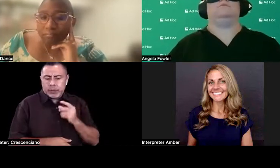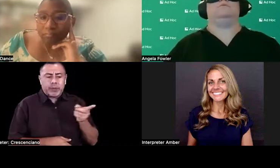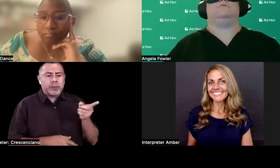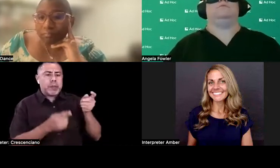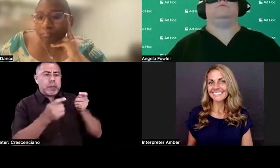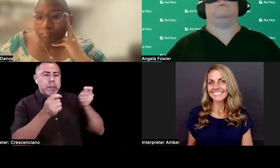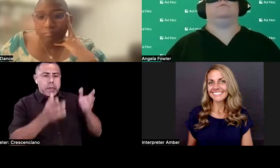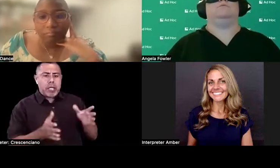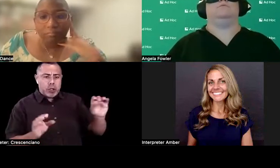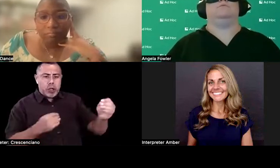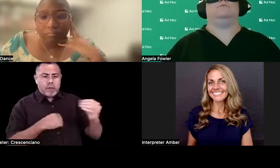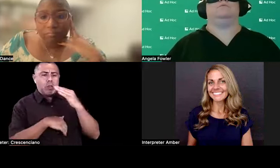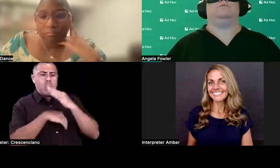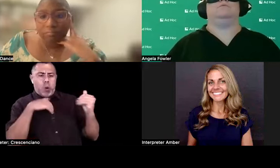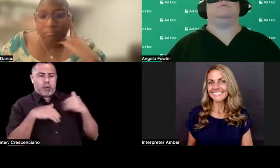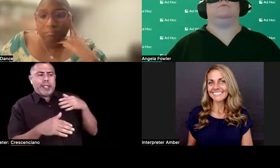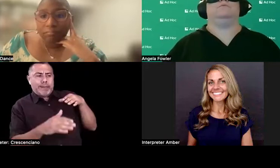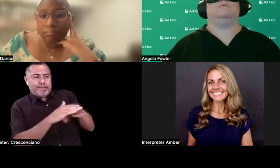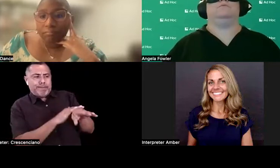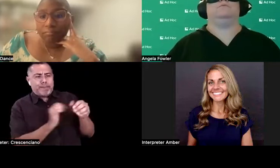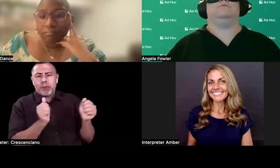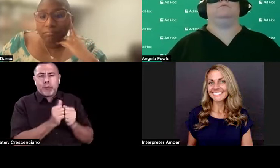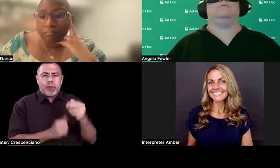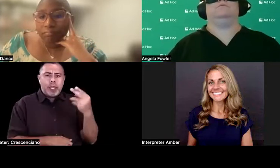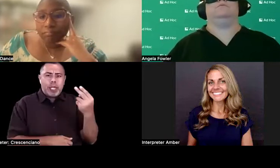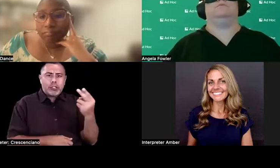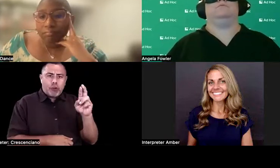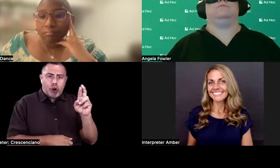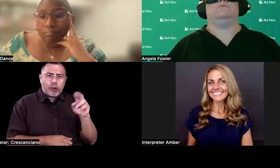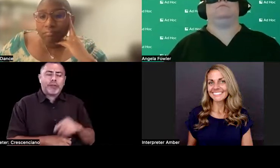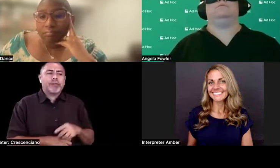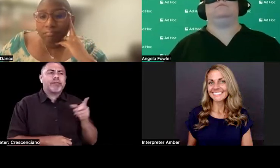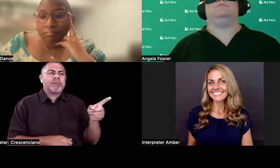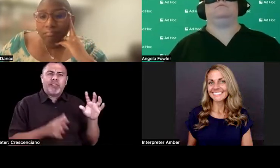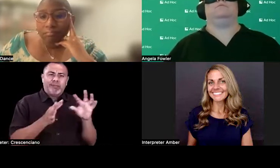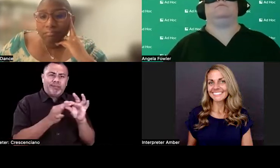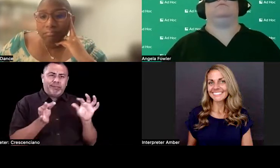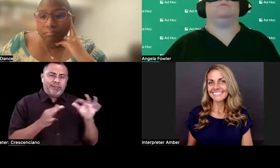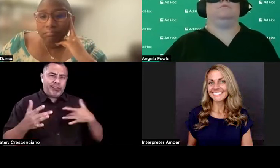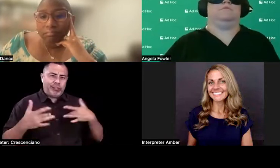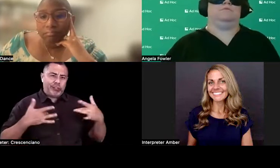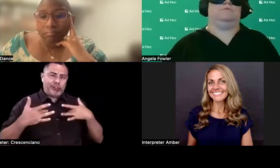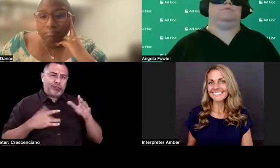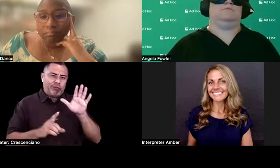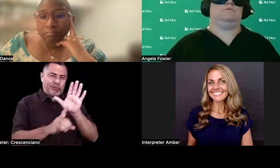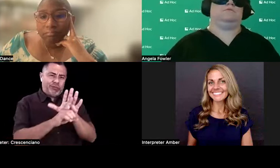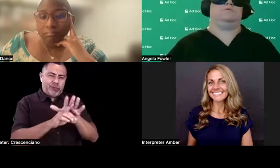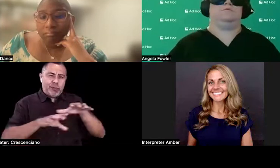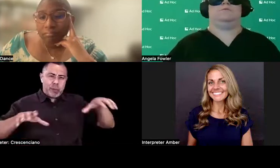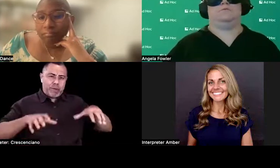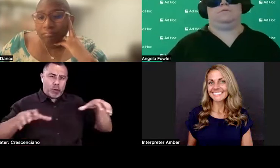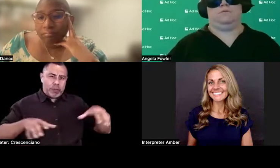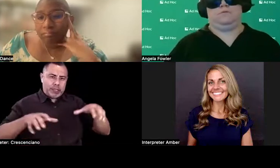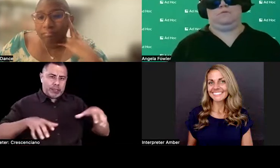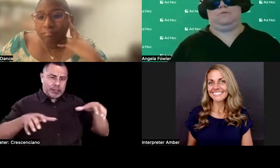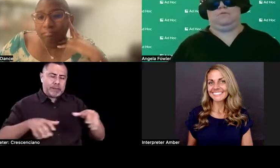office with HR, um, and they were concerned about my performance and this, you know,